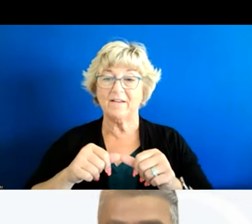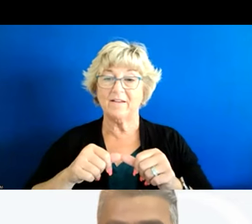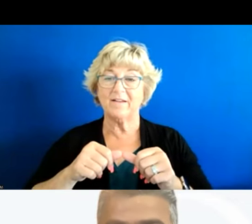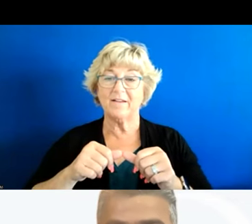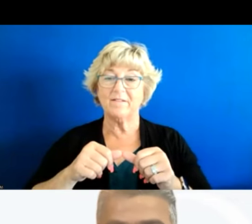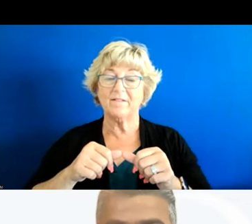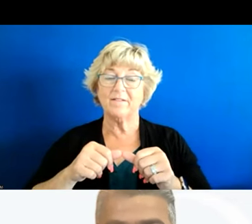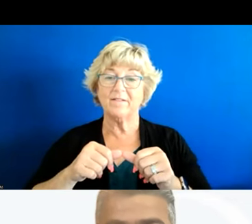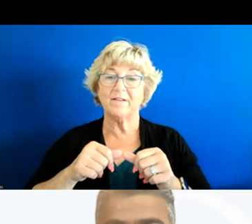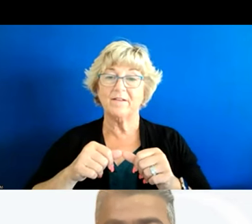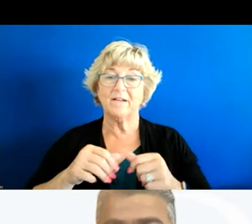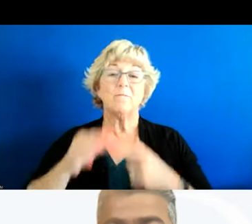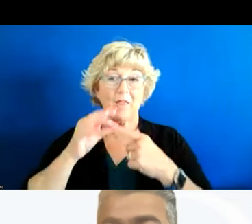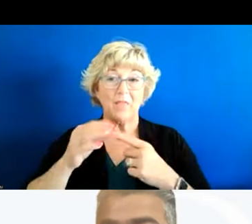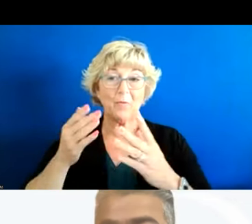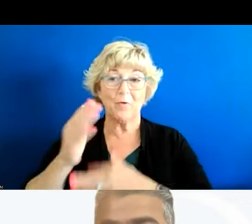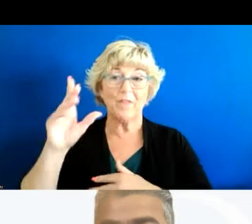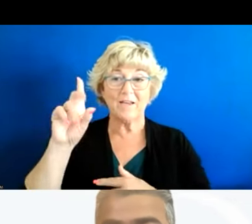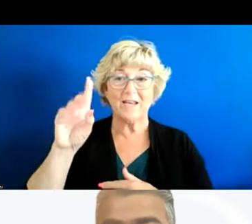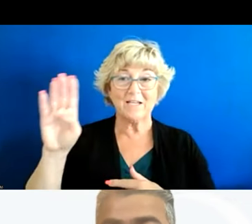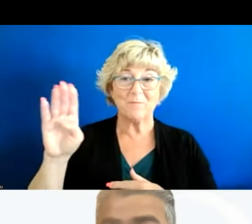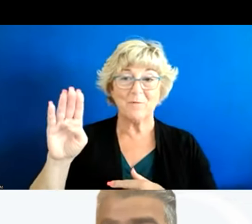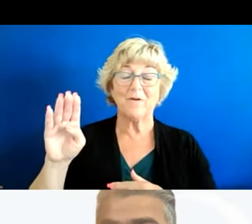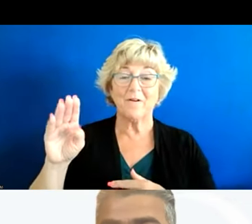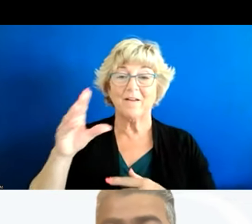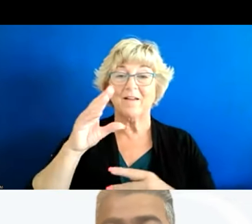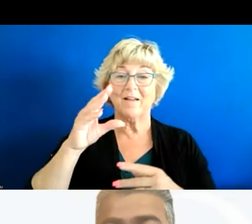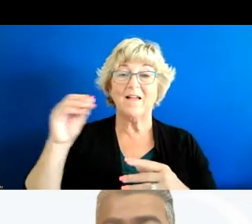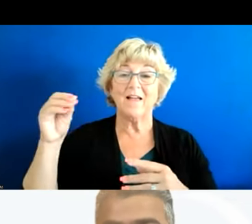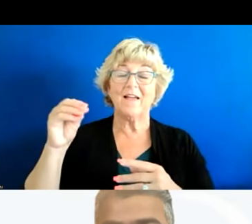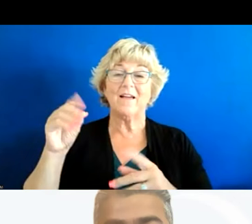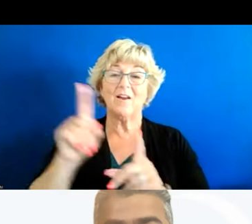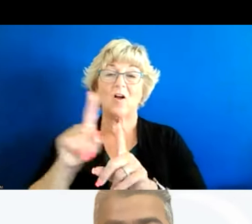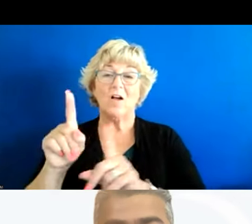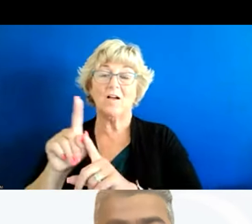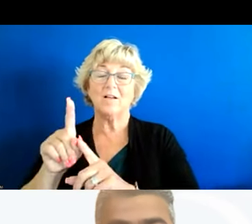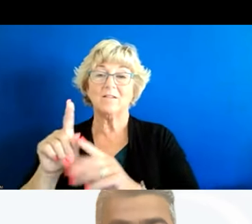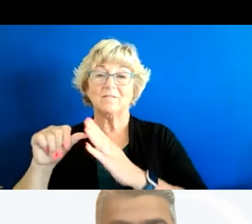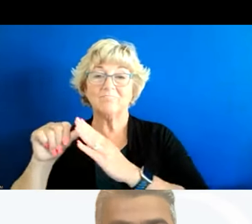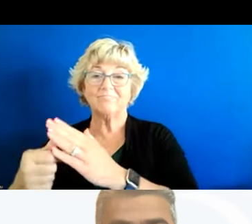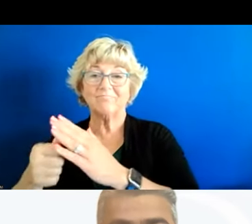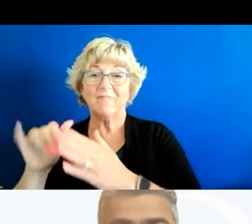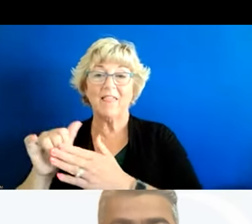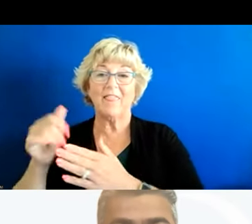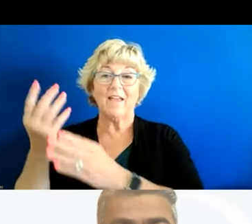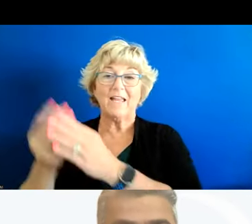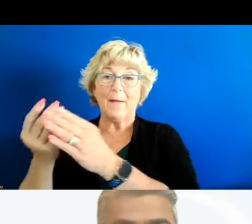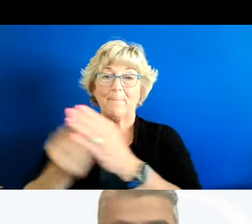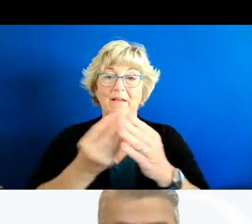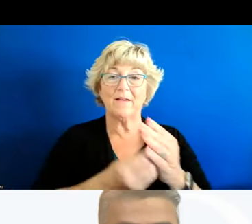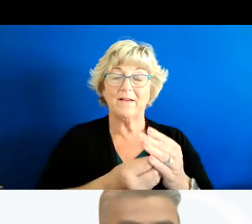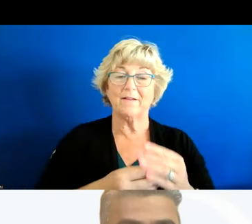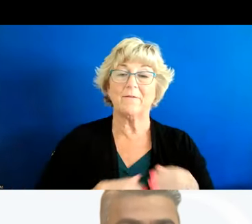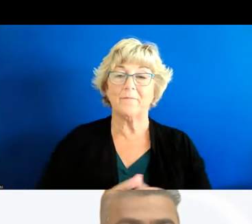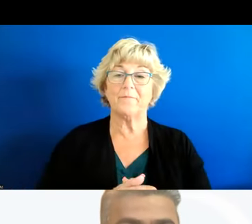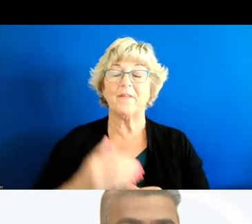especially through our data dashboard work and then of course highlight some of the gaps which will then require this committee and others to pull together